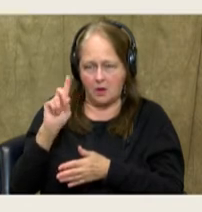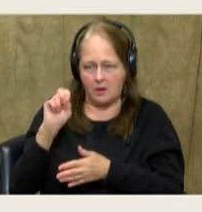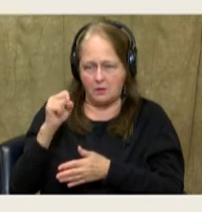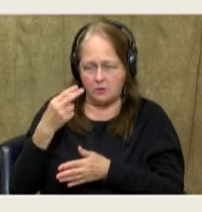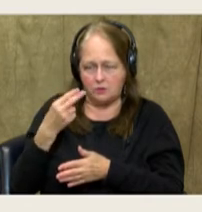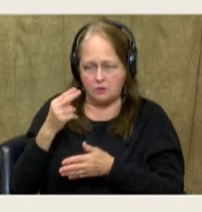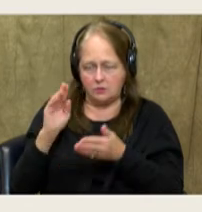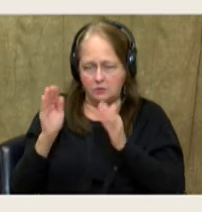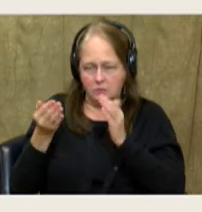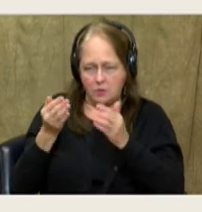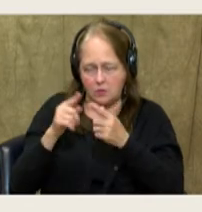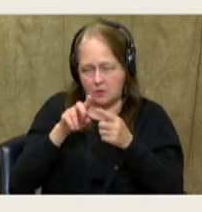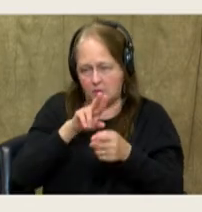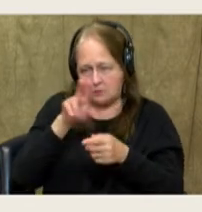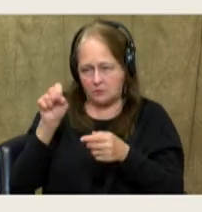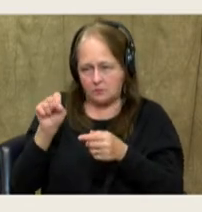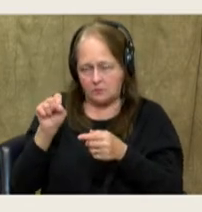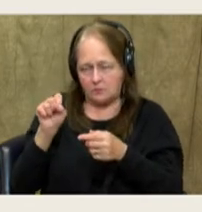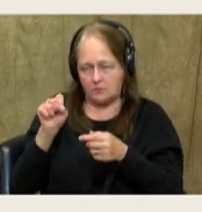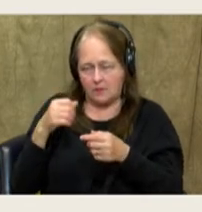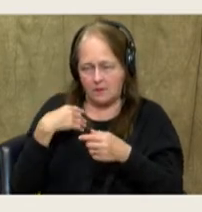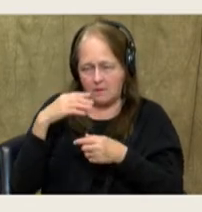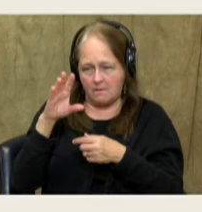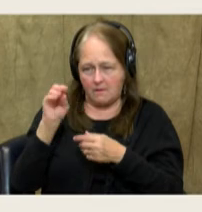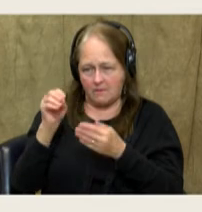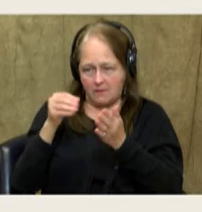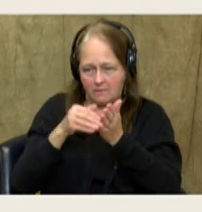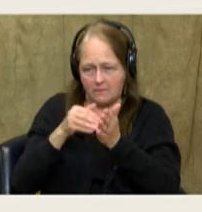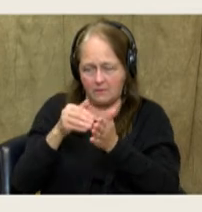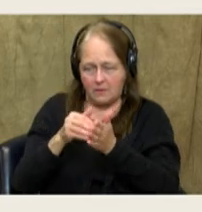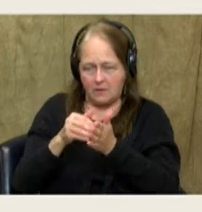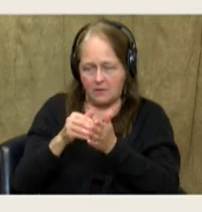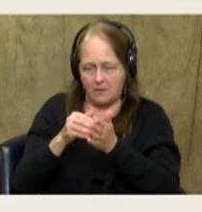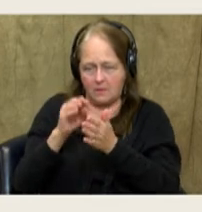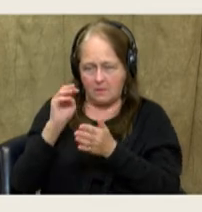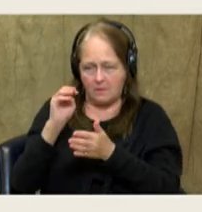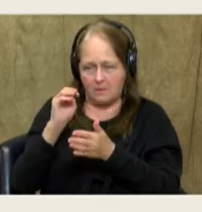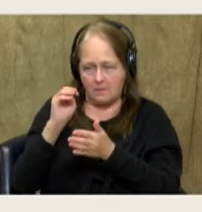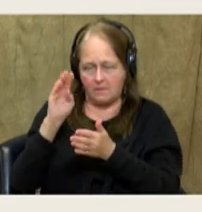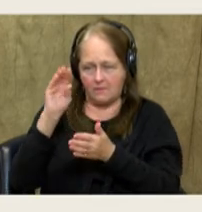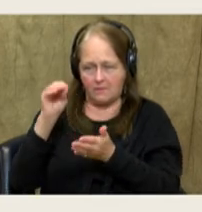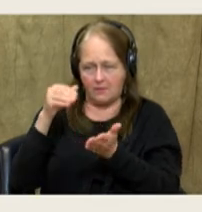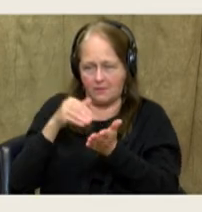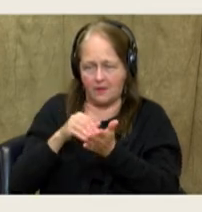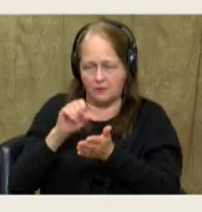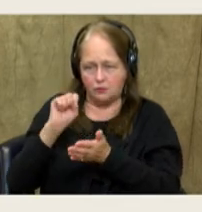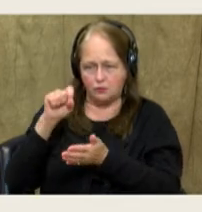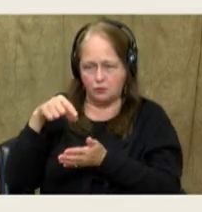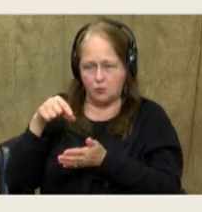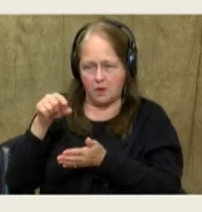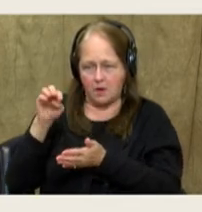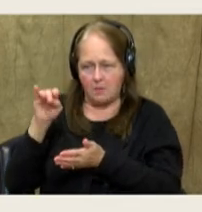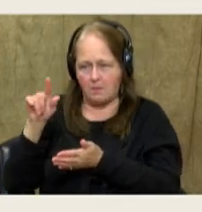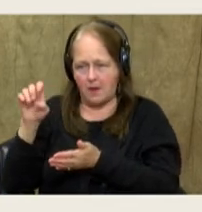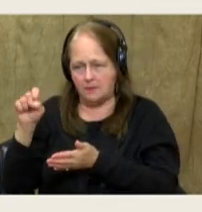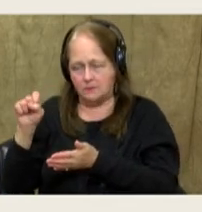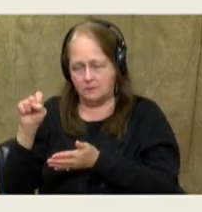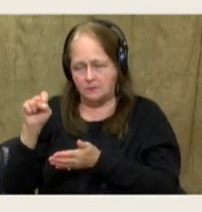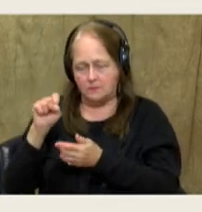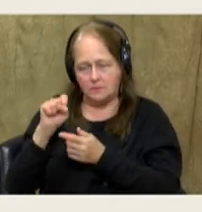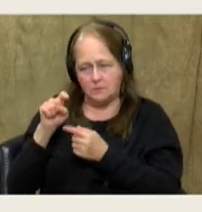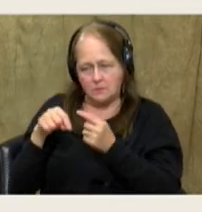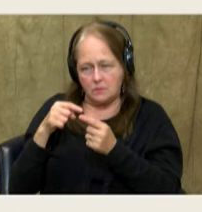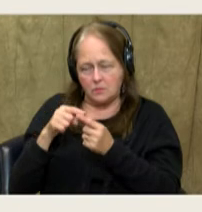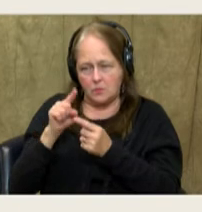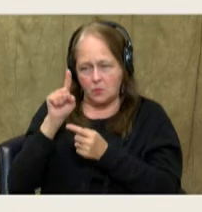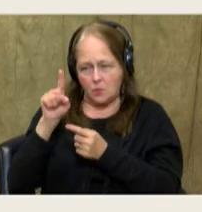and comparing that to the United States, Bangladesh has 50,000 square miles compared to the United States. So it's